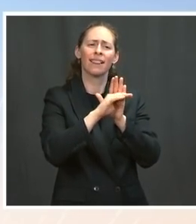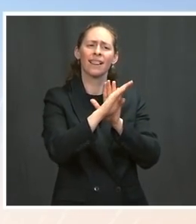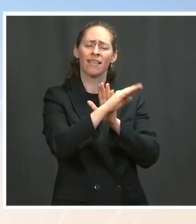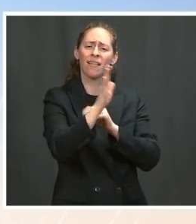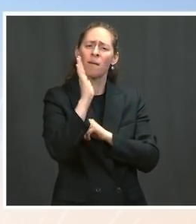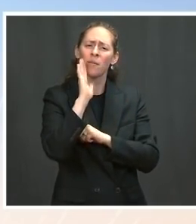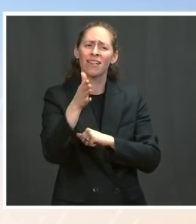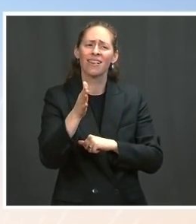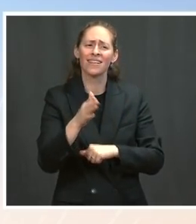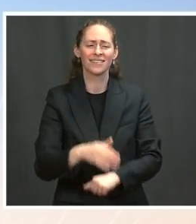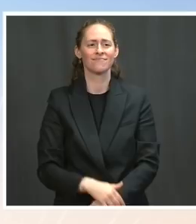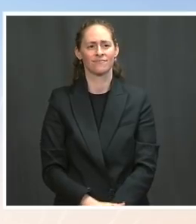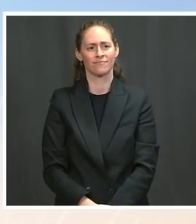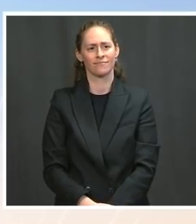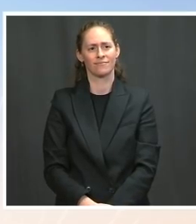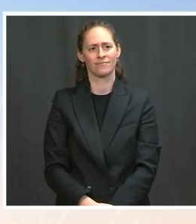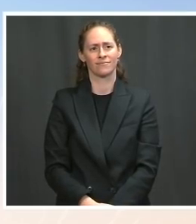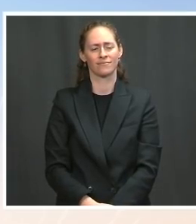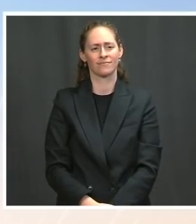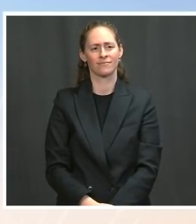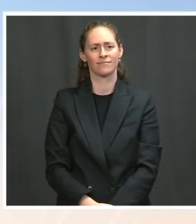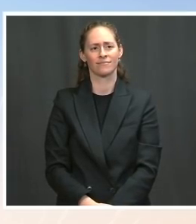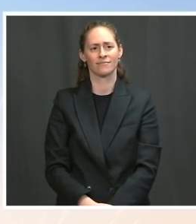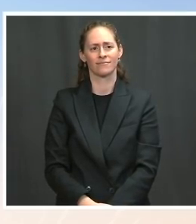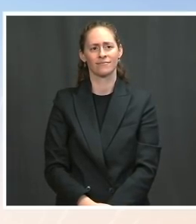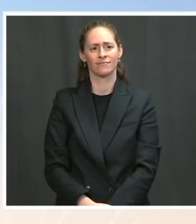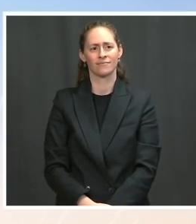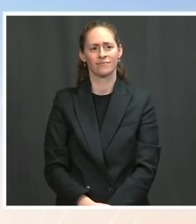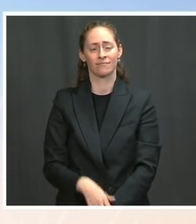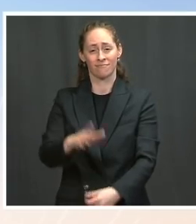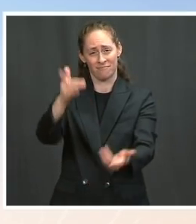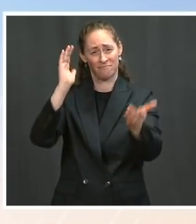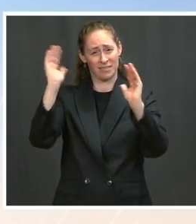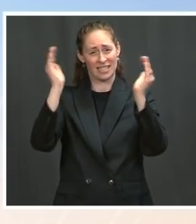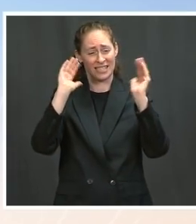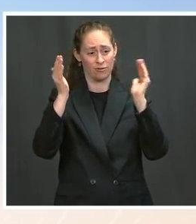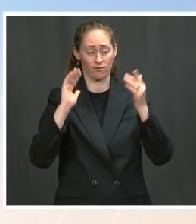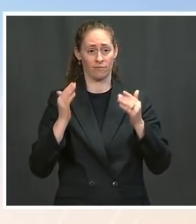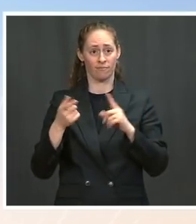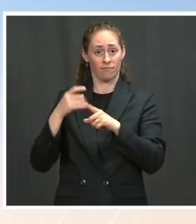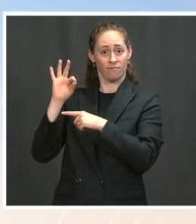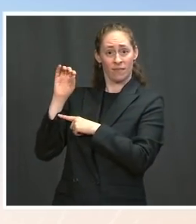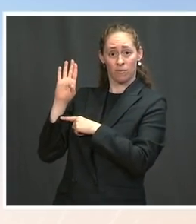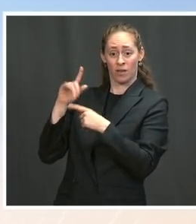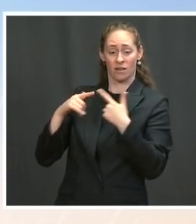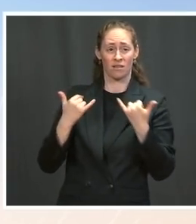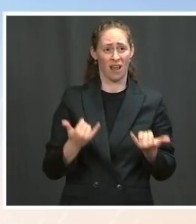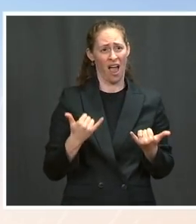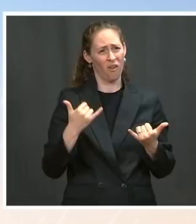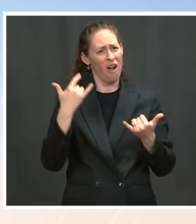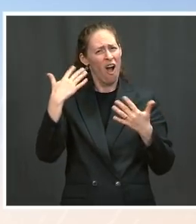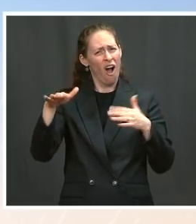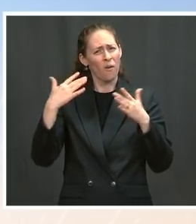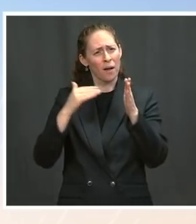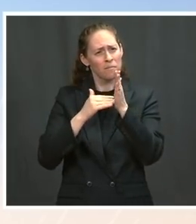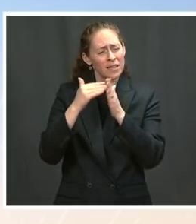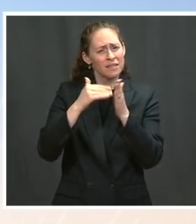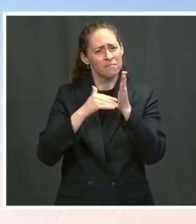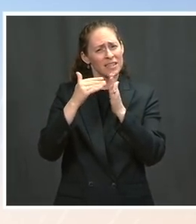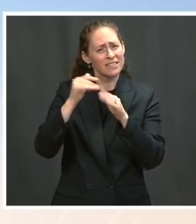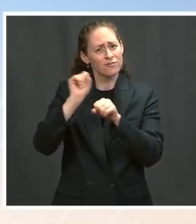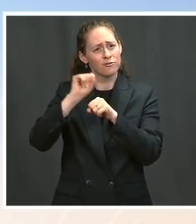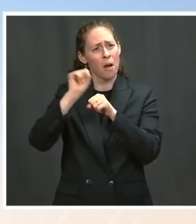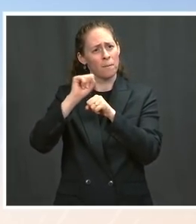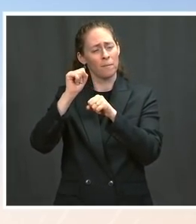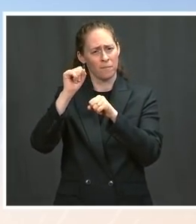were in February of 2020. That is a big hole. And we're going to head back. But, you know, it's going to take a little